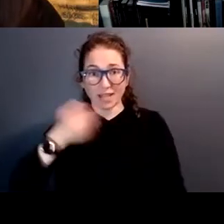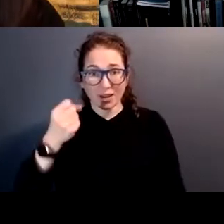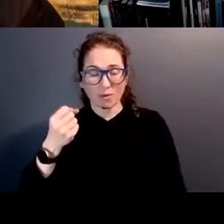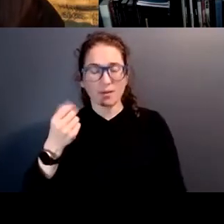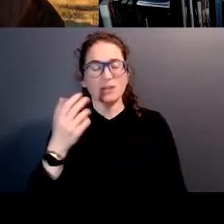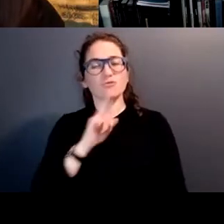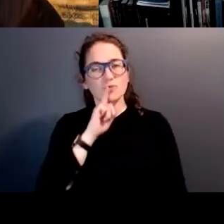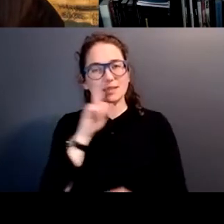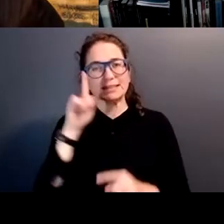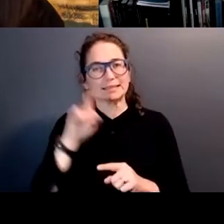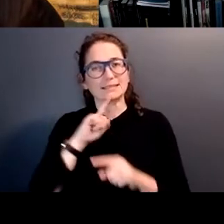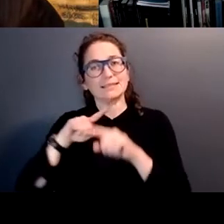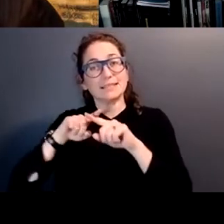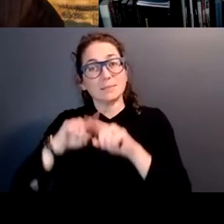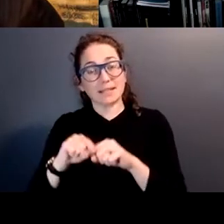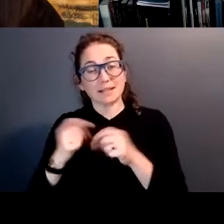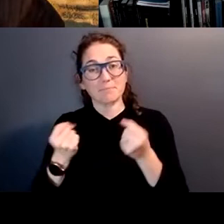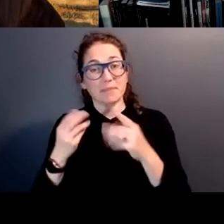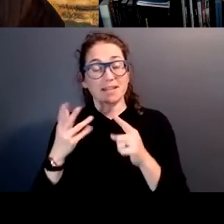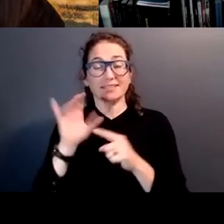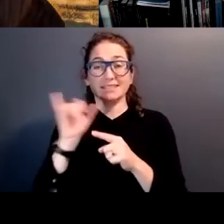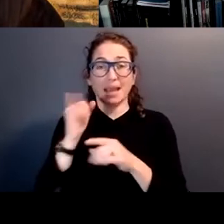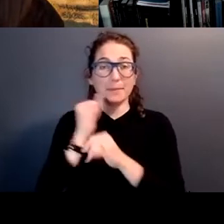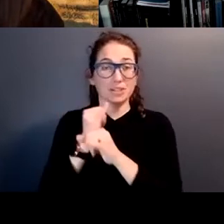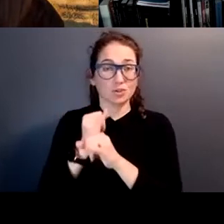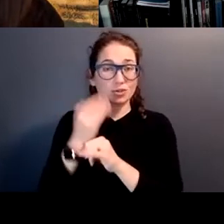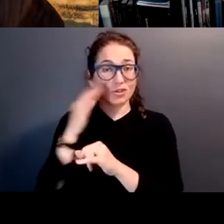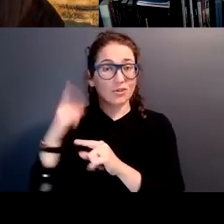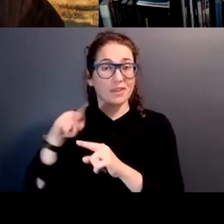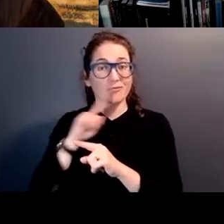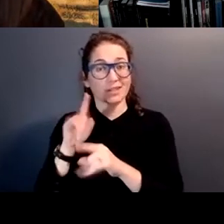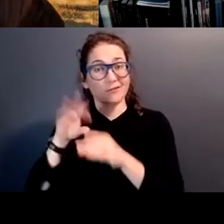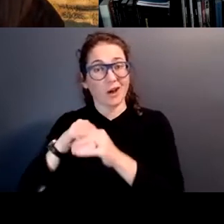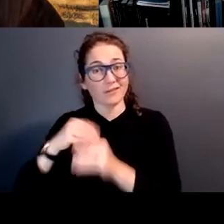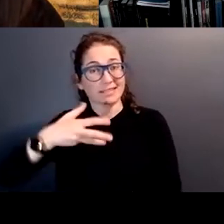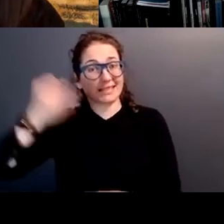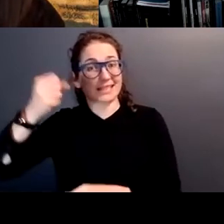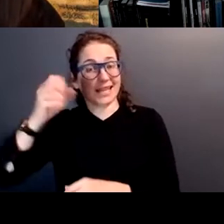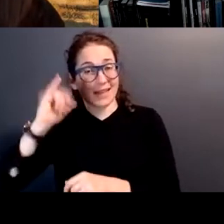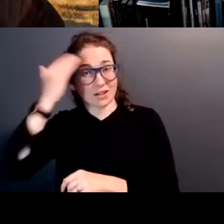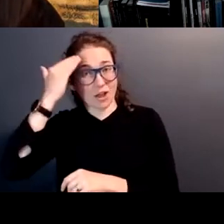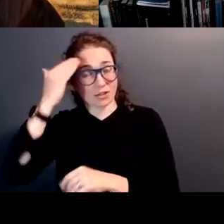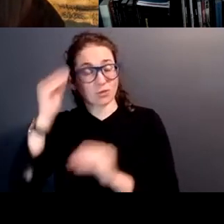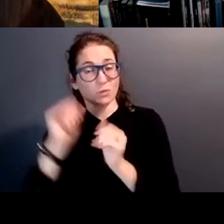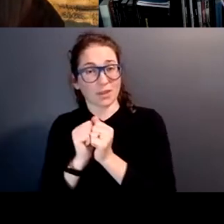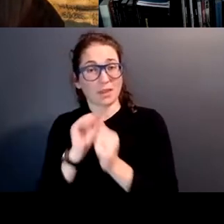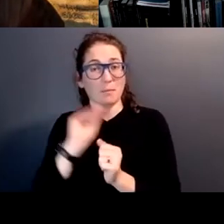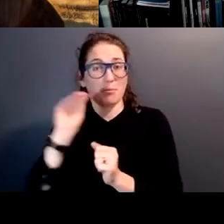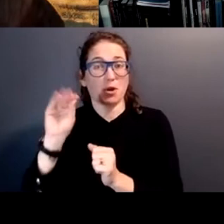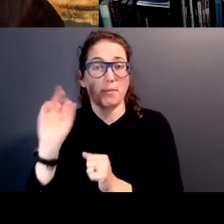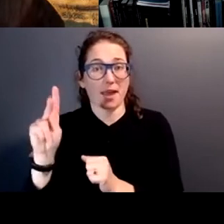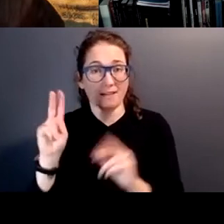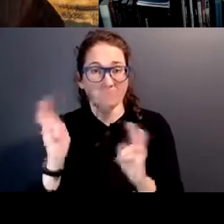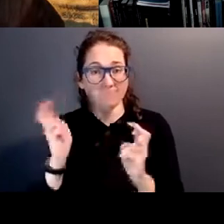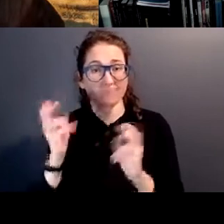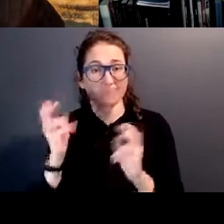really need to depend on many of the same institutions that had a hand in taking this knowledge with putting it back. I think every